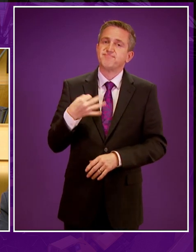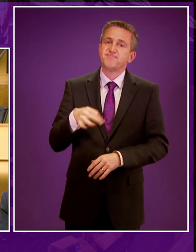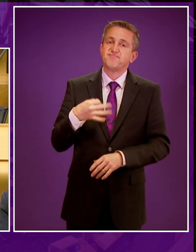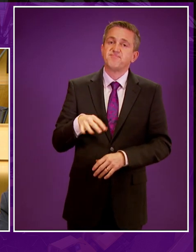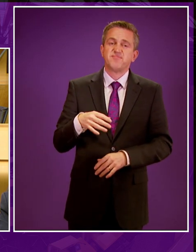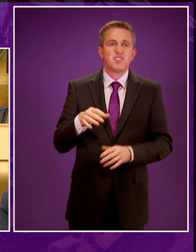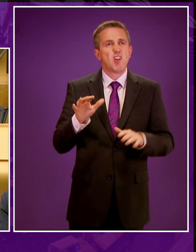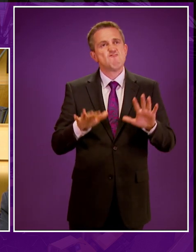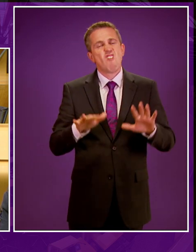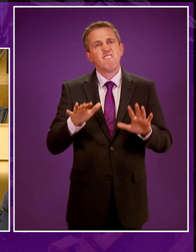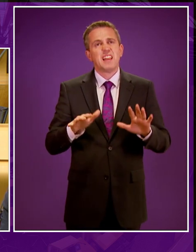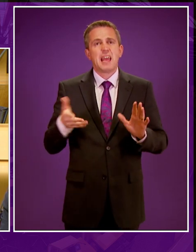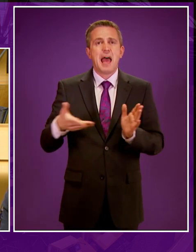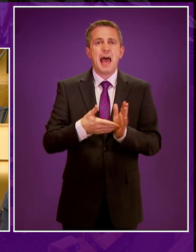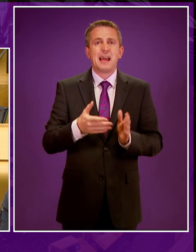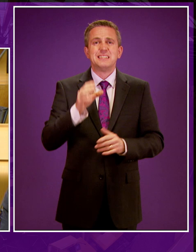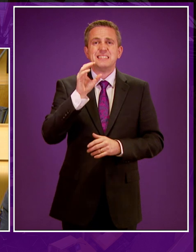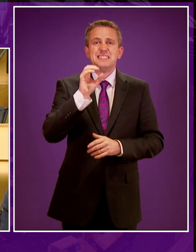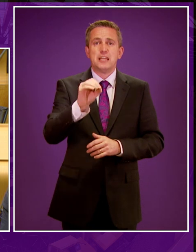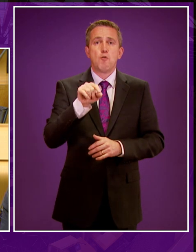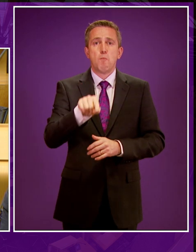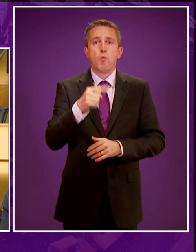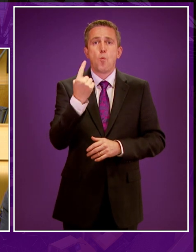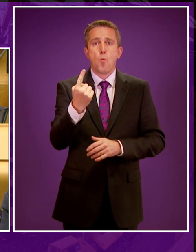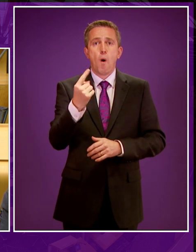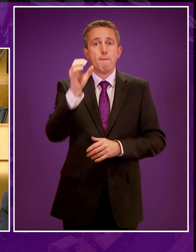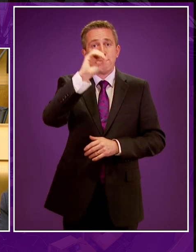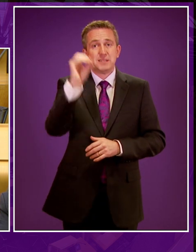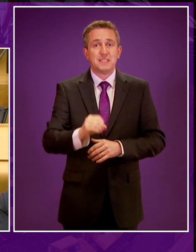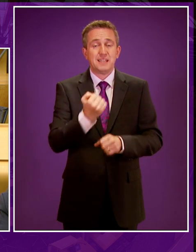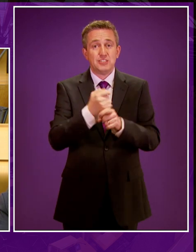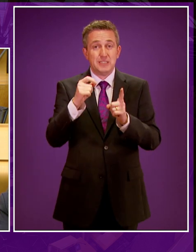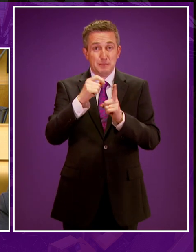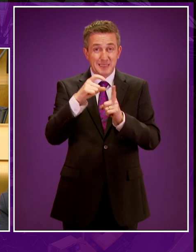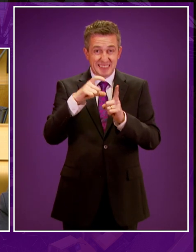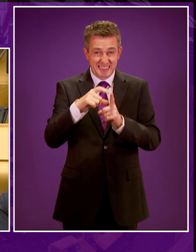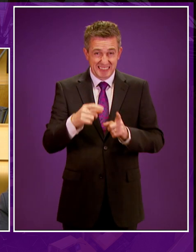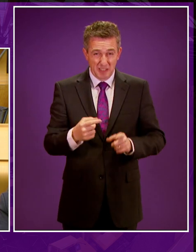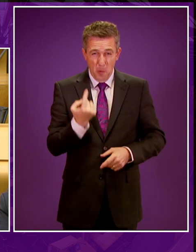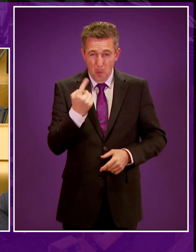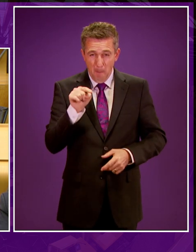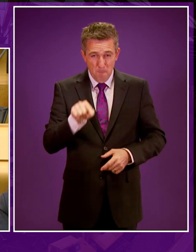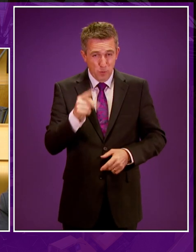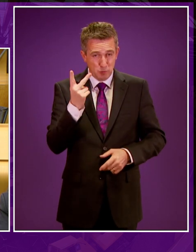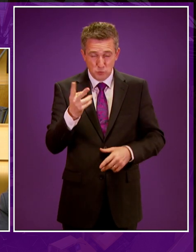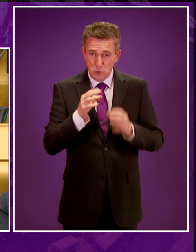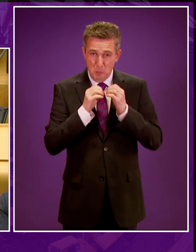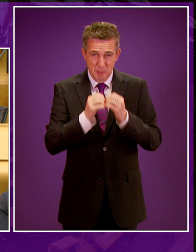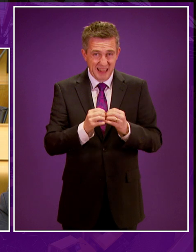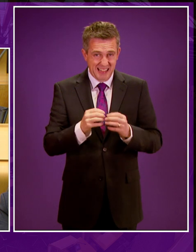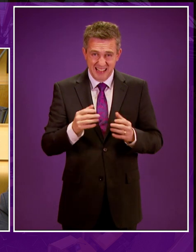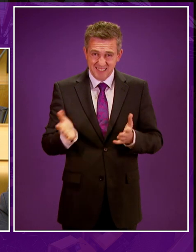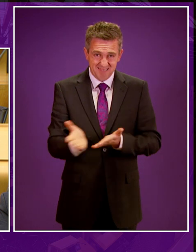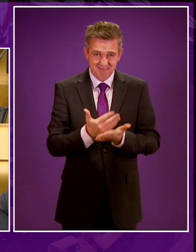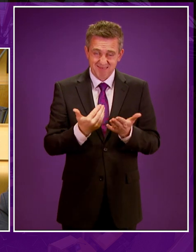contribute on average 0.1% of GDP, only 1.2 billion over the decades that would go